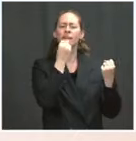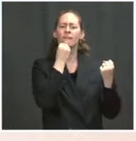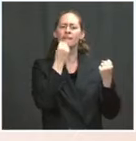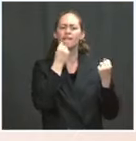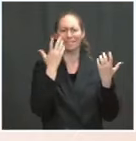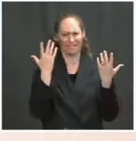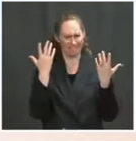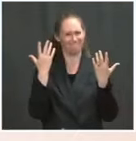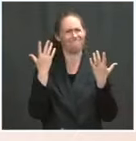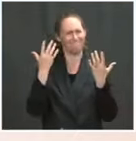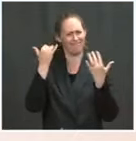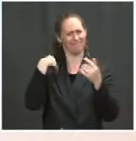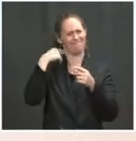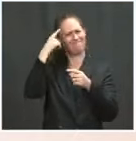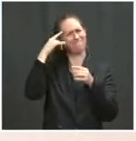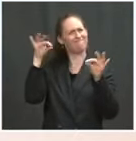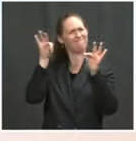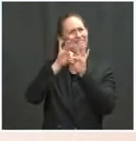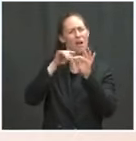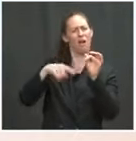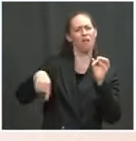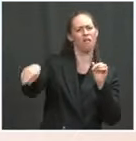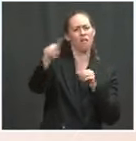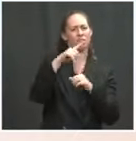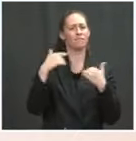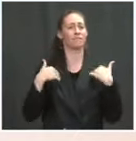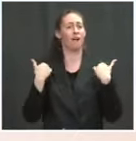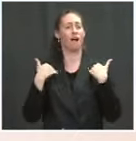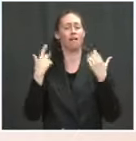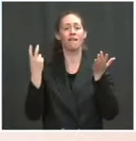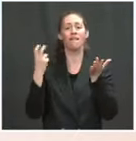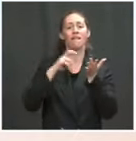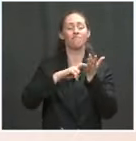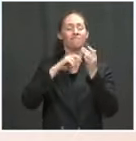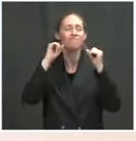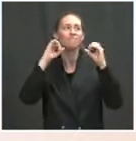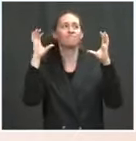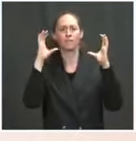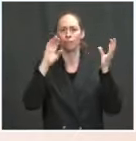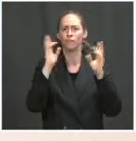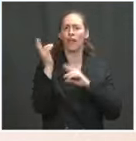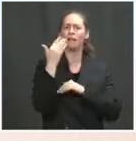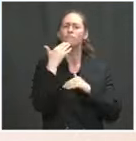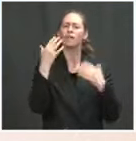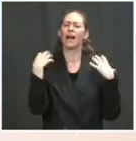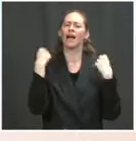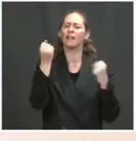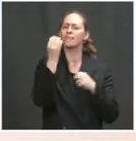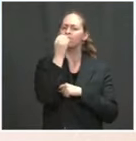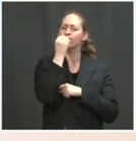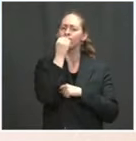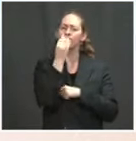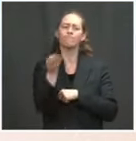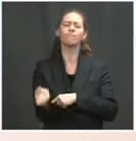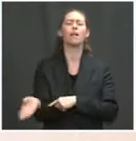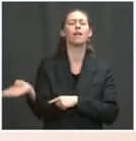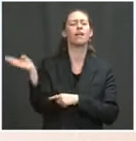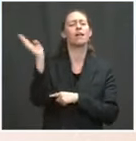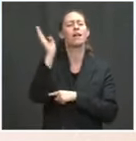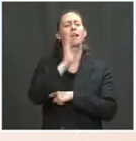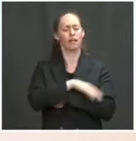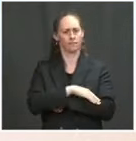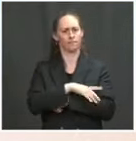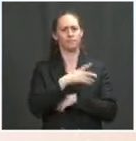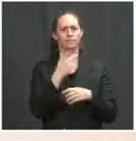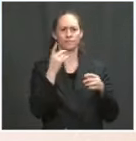their school year and school day, and the fact that it is a noted effort in reducing poverty, food and